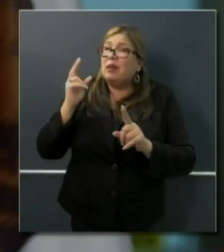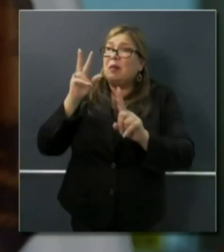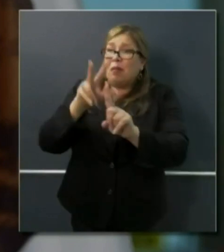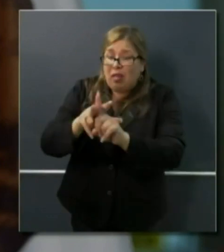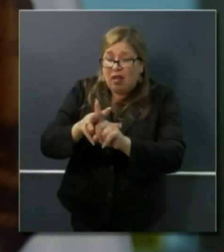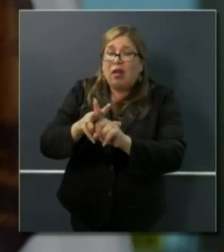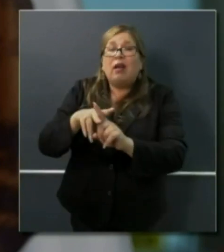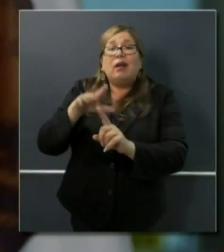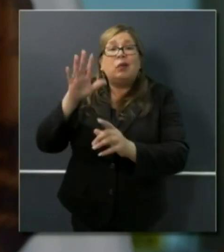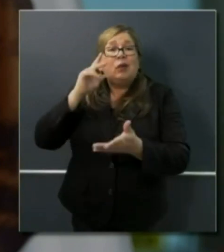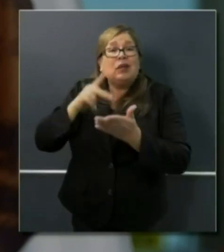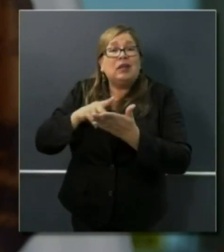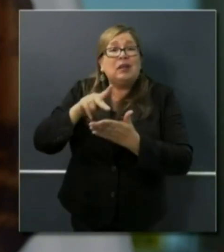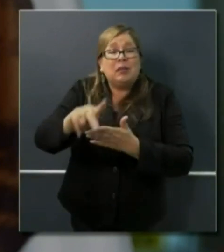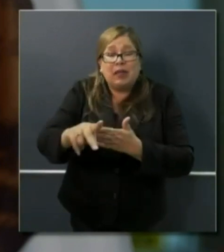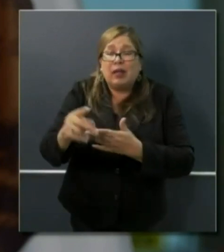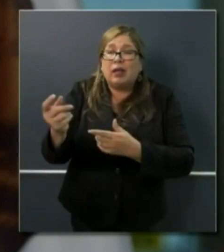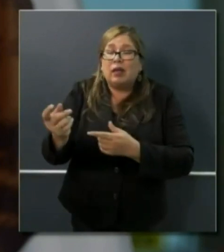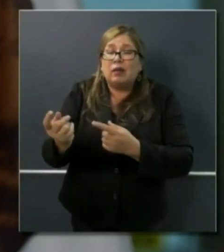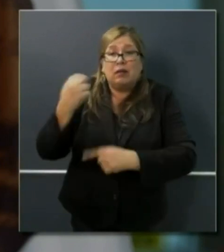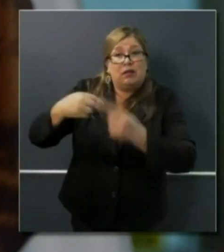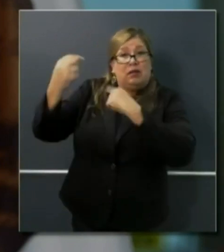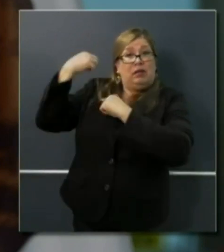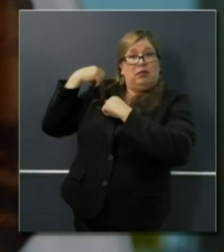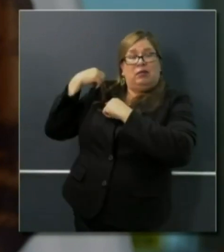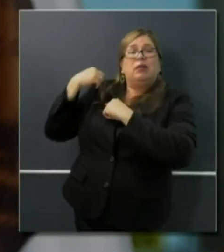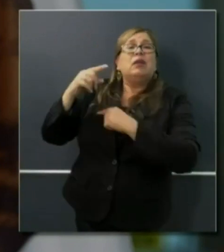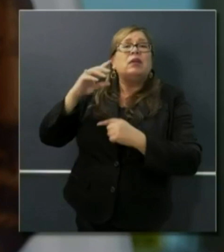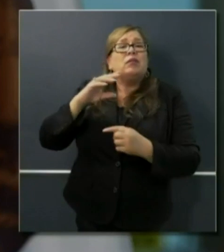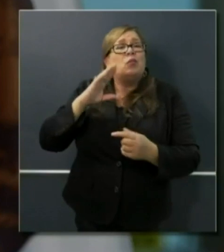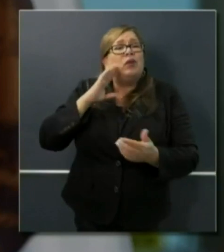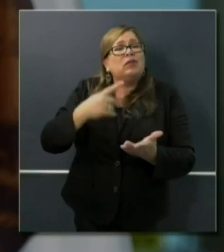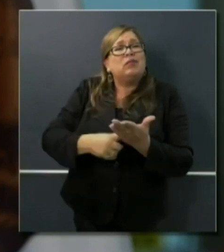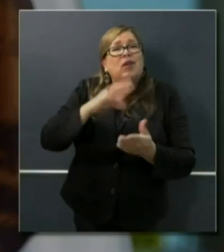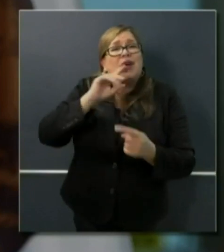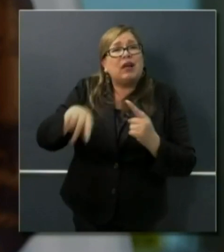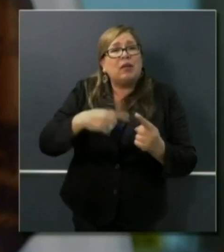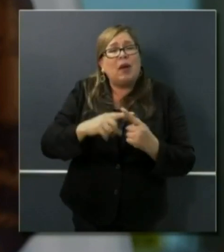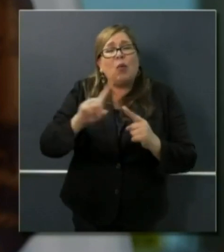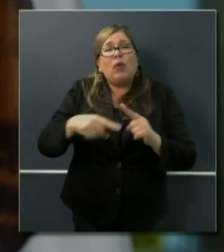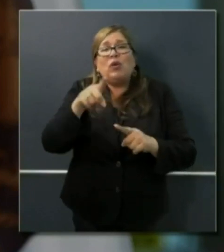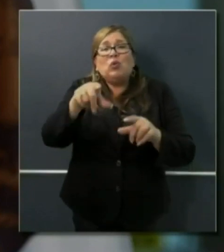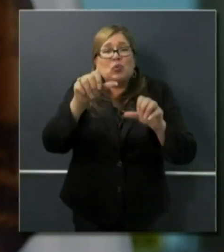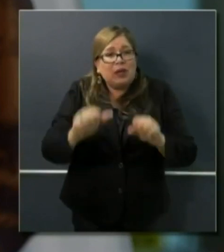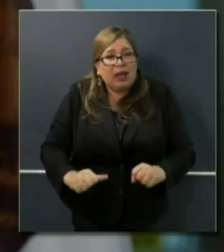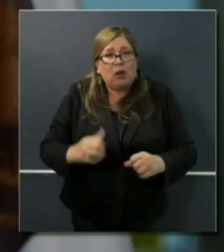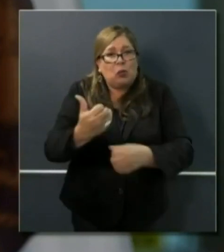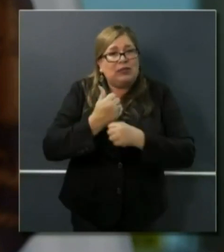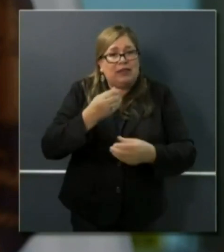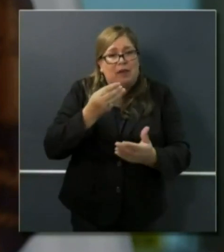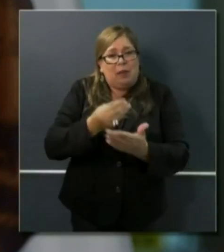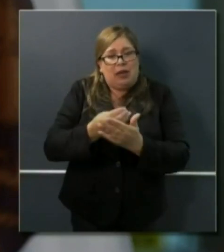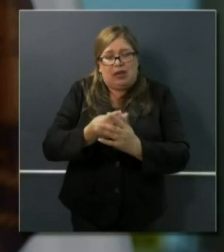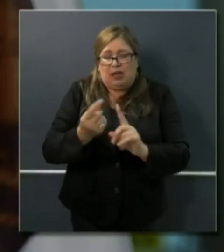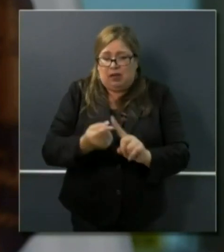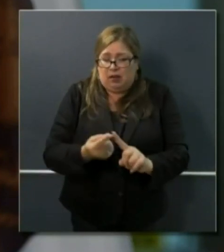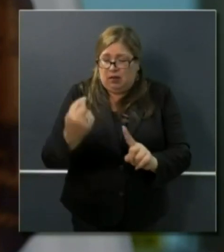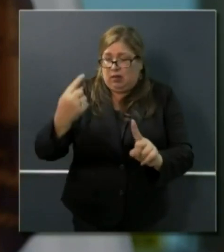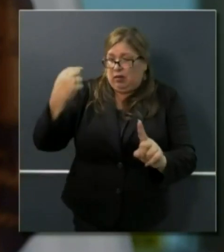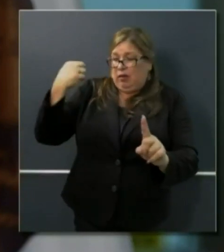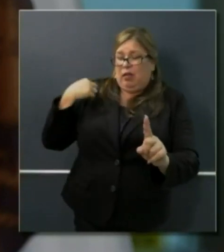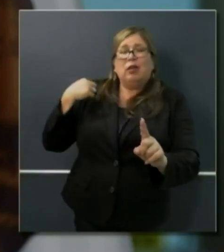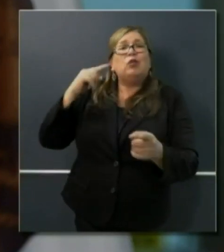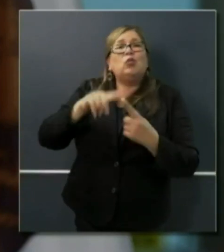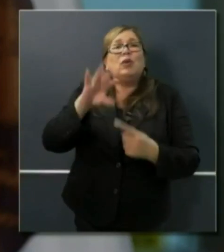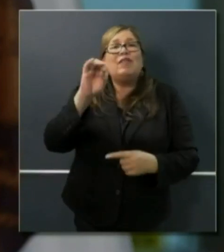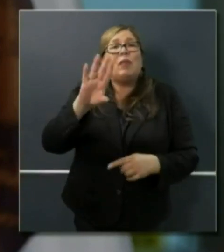in terms of when you can receive money if you were unemployed due to COVID-19 as of the first